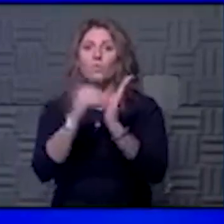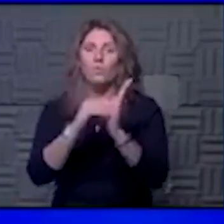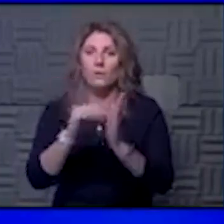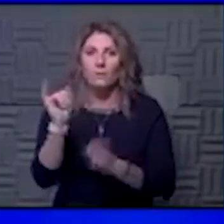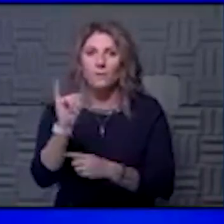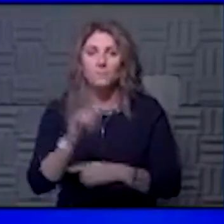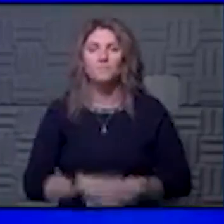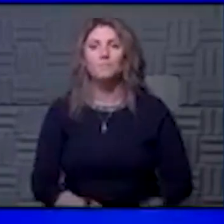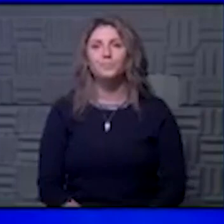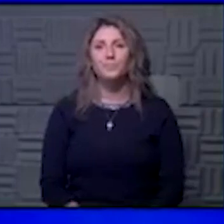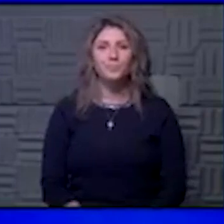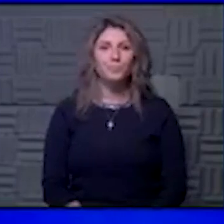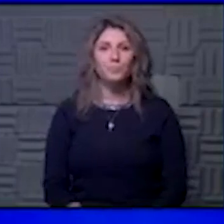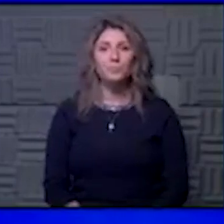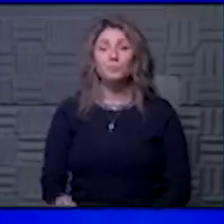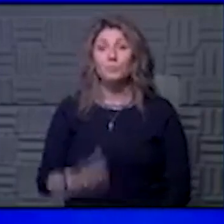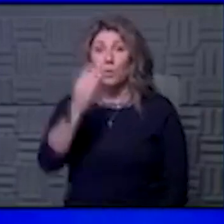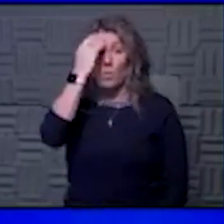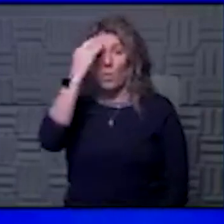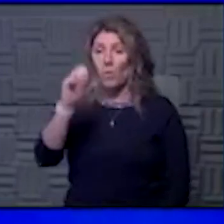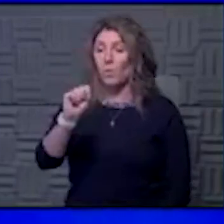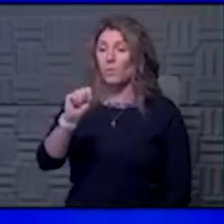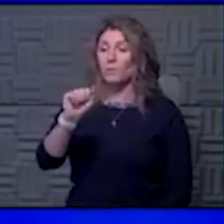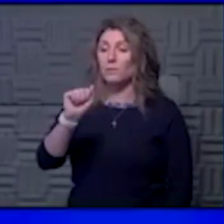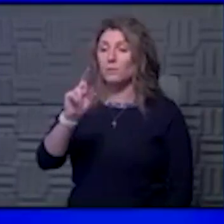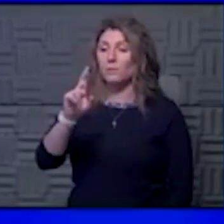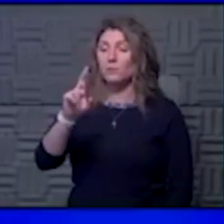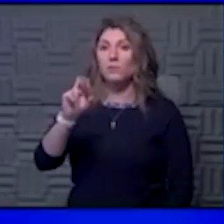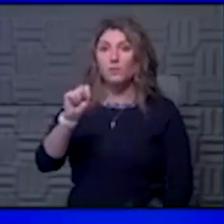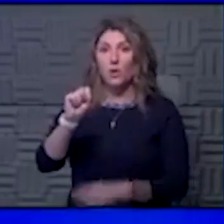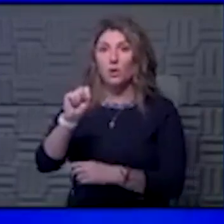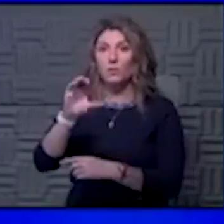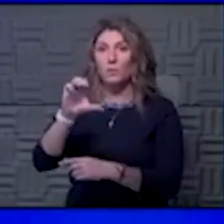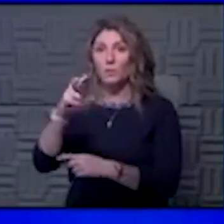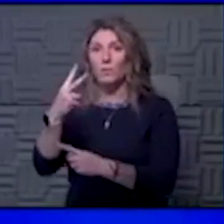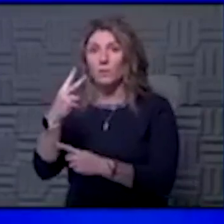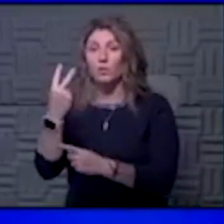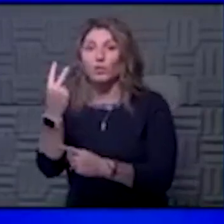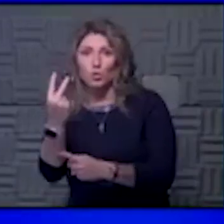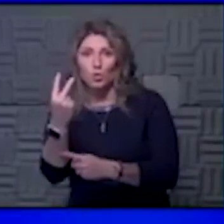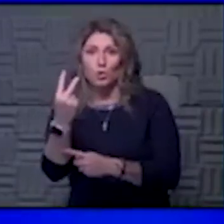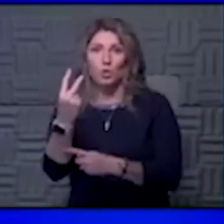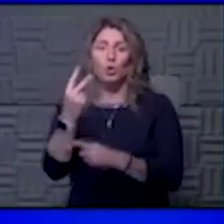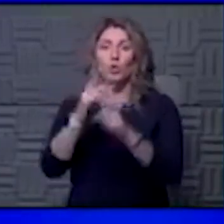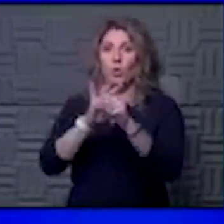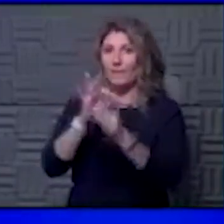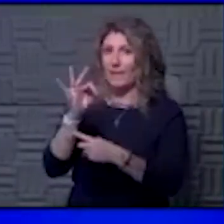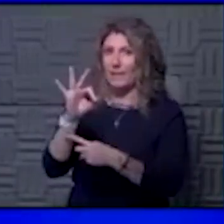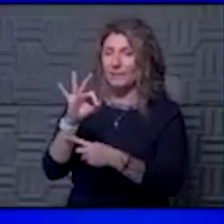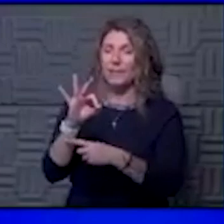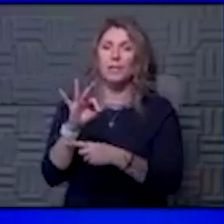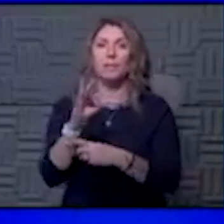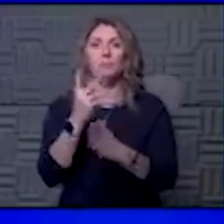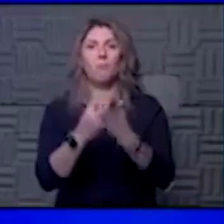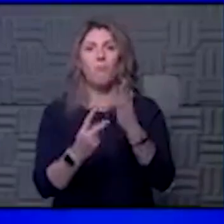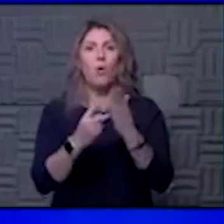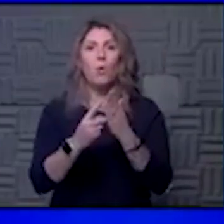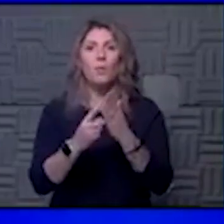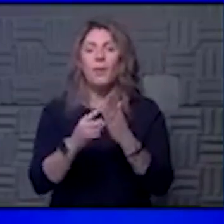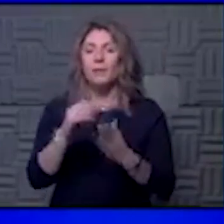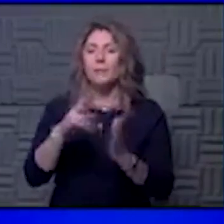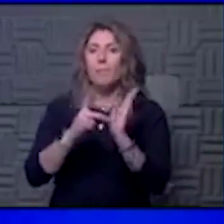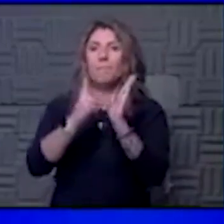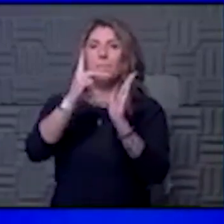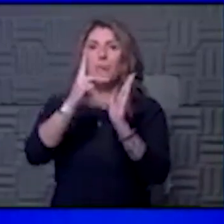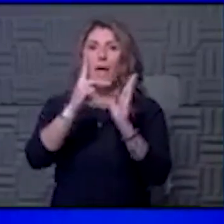We know that SARS-CoV-2 infection and our COVID-19 is a bimodal disease. You have the viral